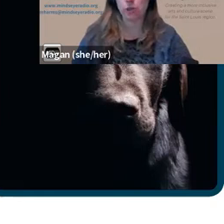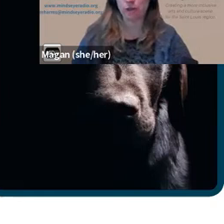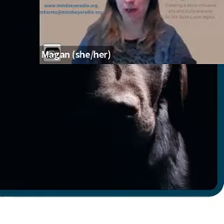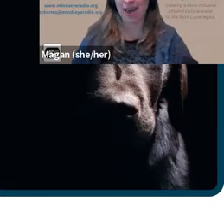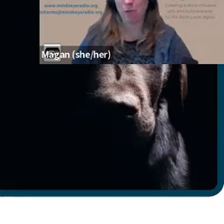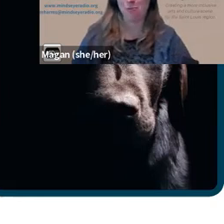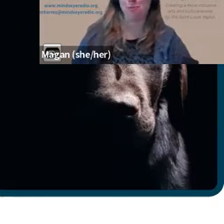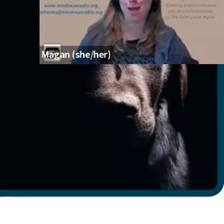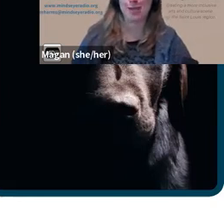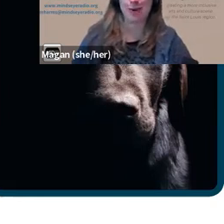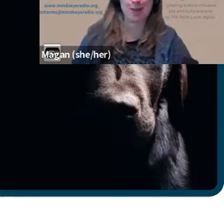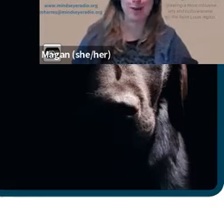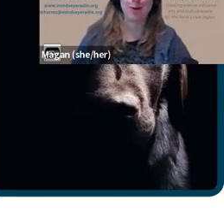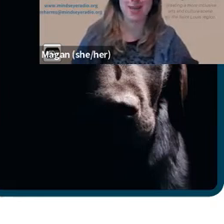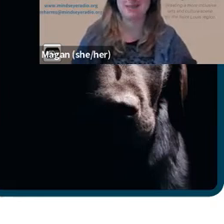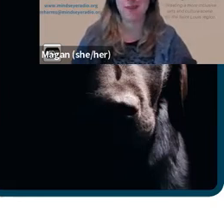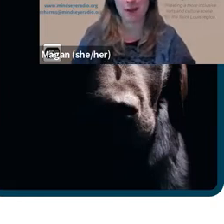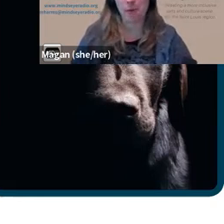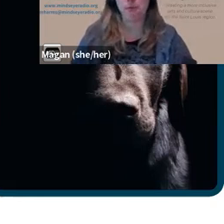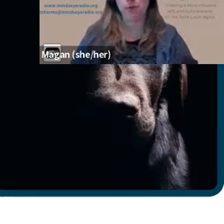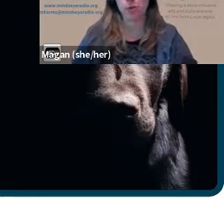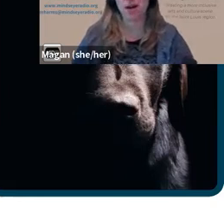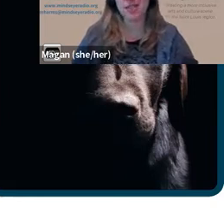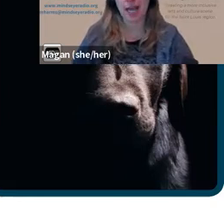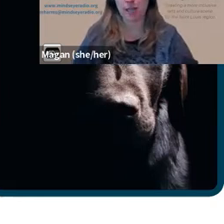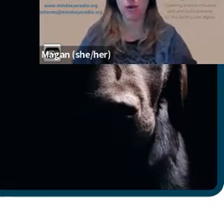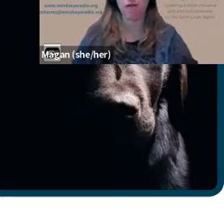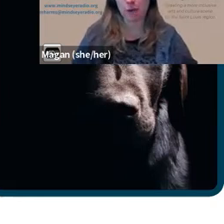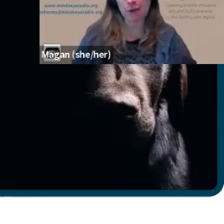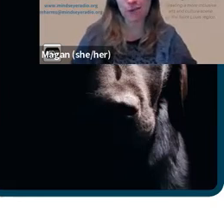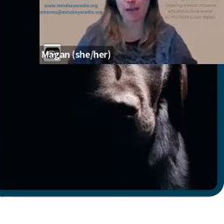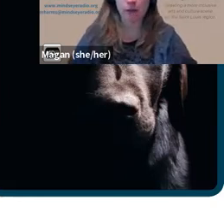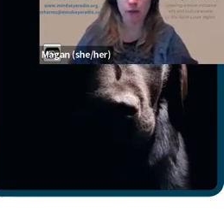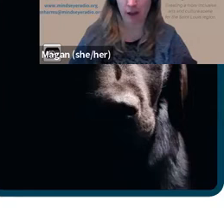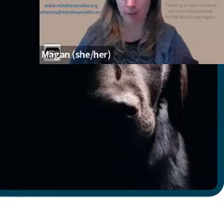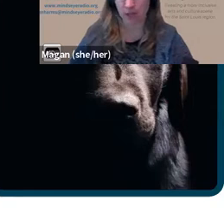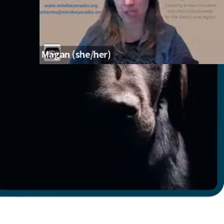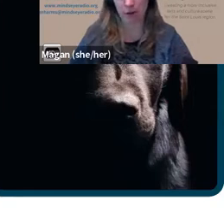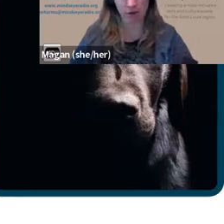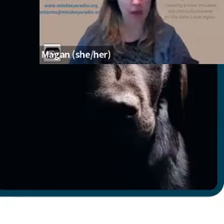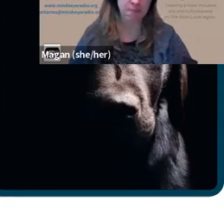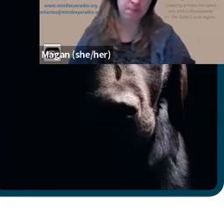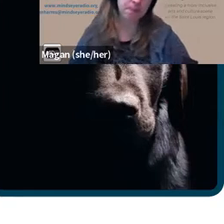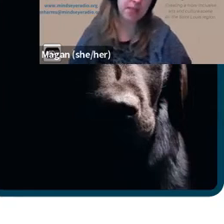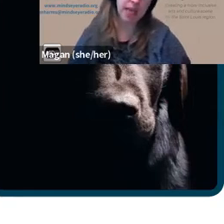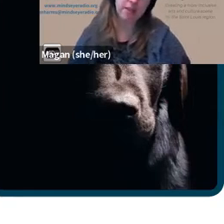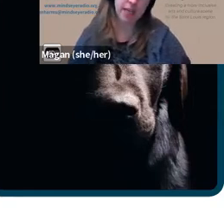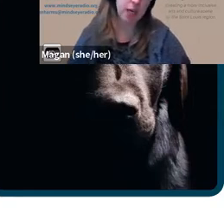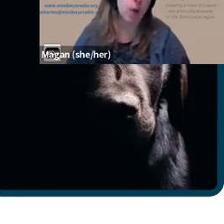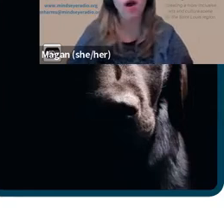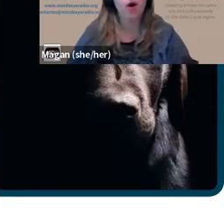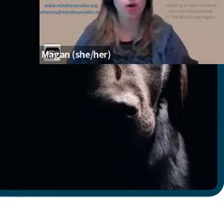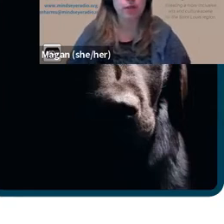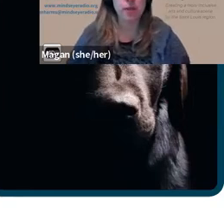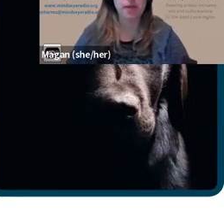in a survey and i will remind you as always it's very helpful to us and to our funders if you fill out the survey the